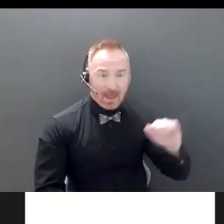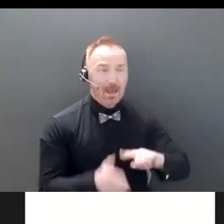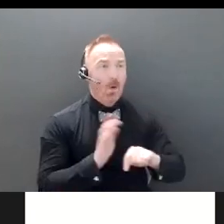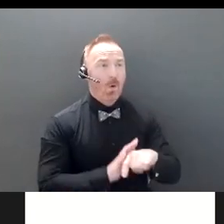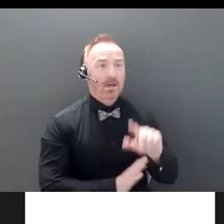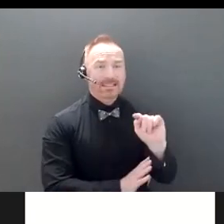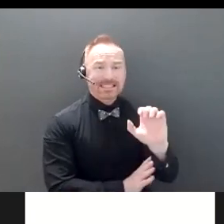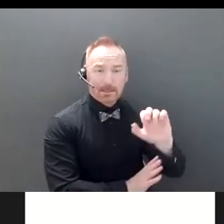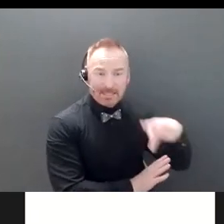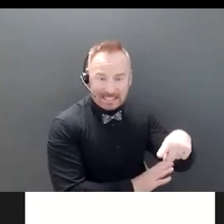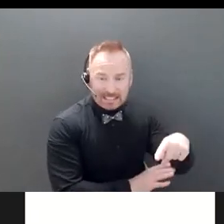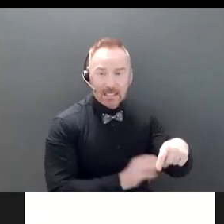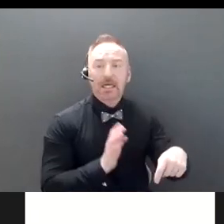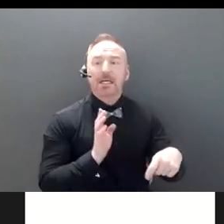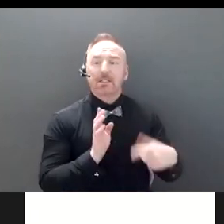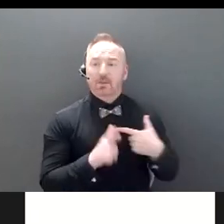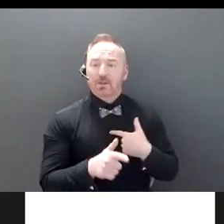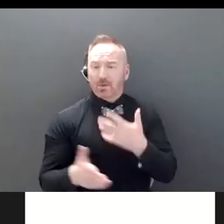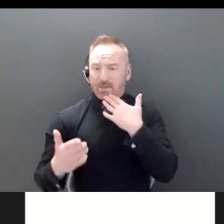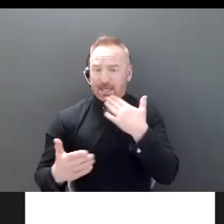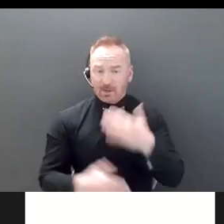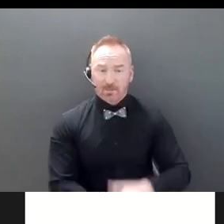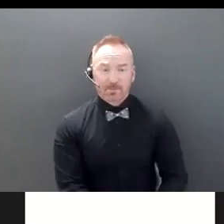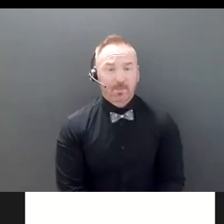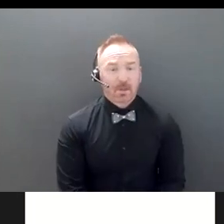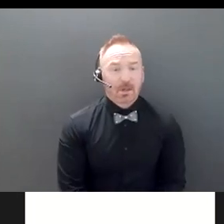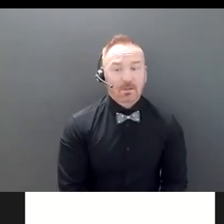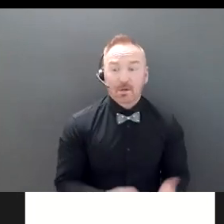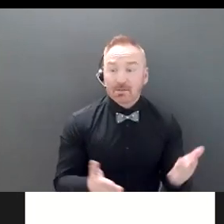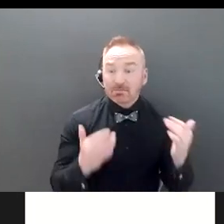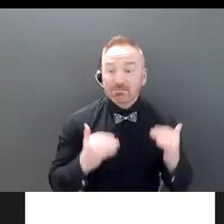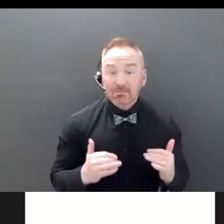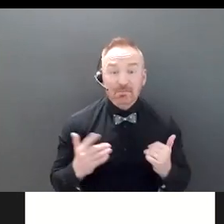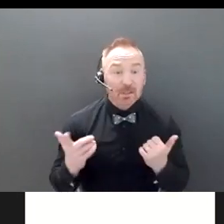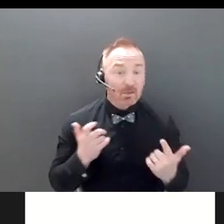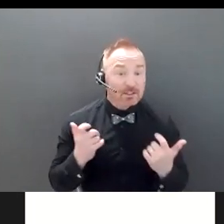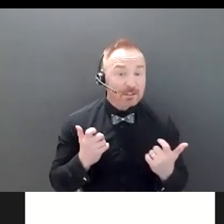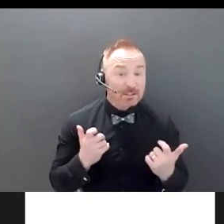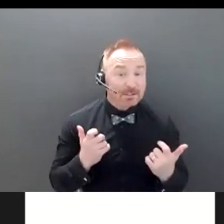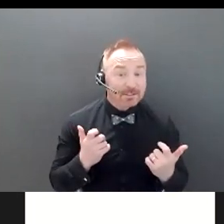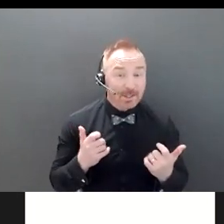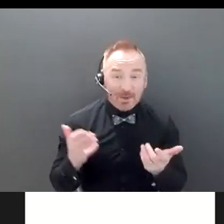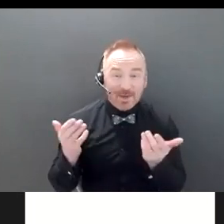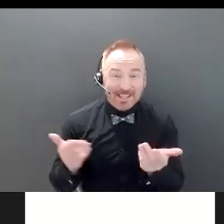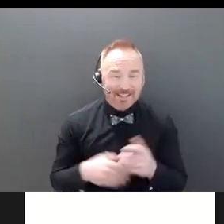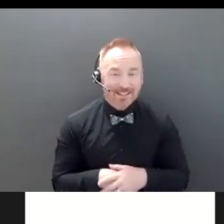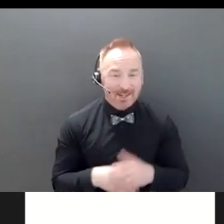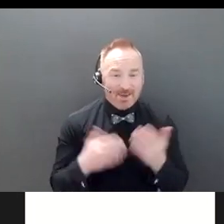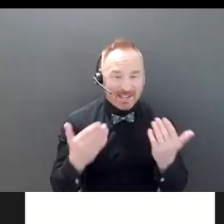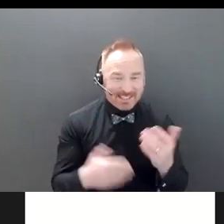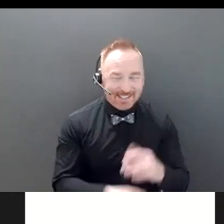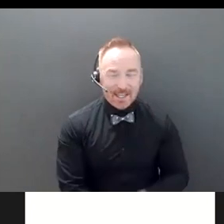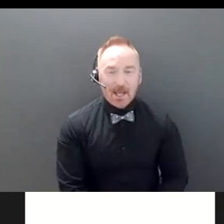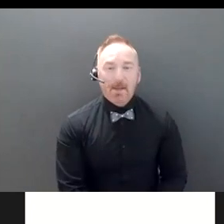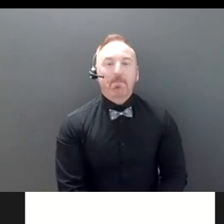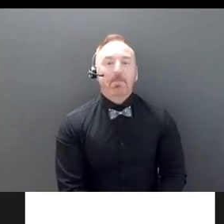thank you. And did you want to do the next question or? Oh, go ahead. Perfect. Typing of response. No